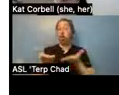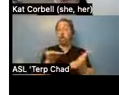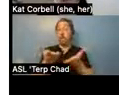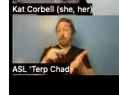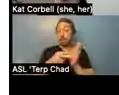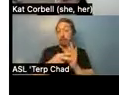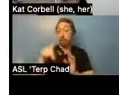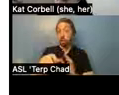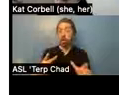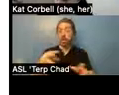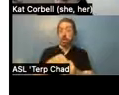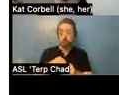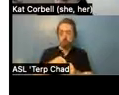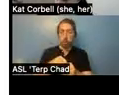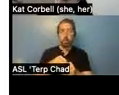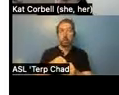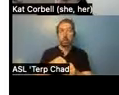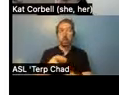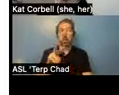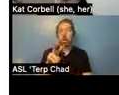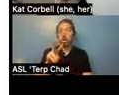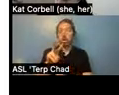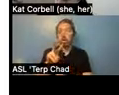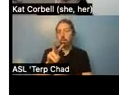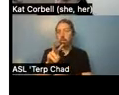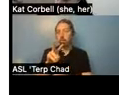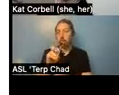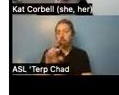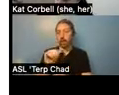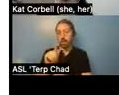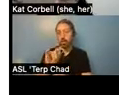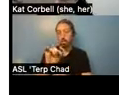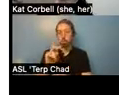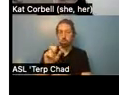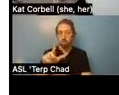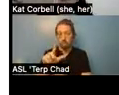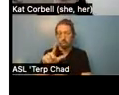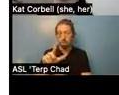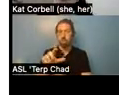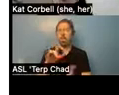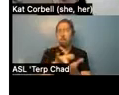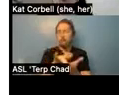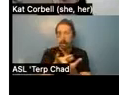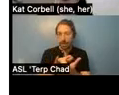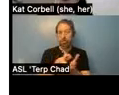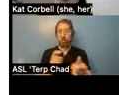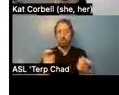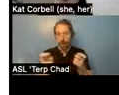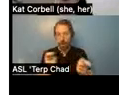educational or vocational and other recovery oriented services, medication management and counseling